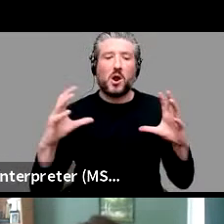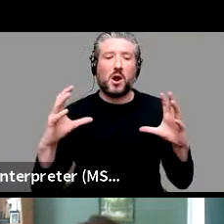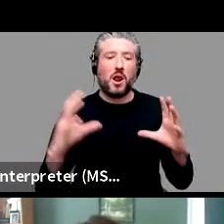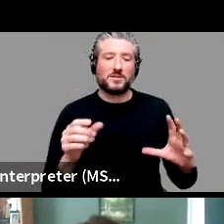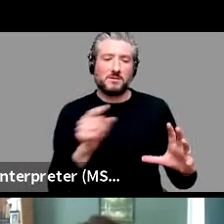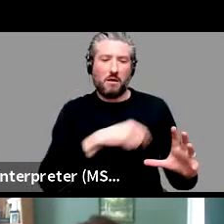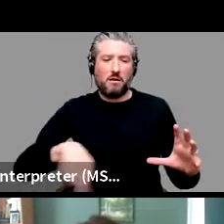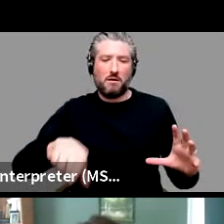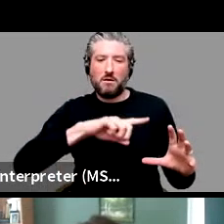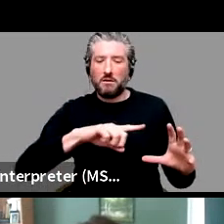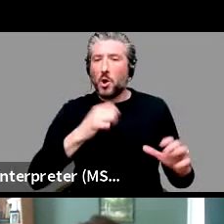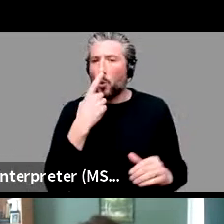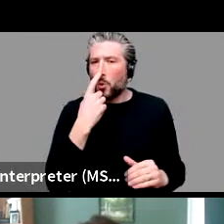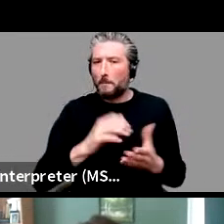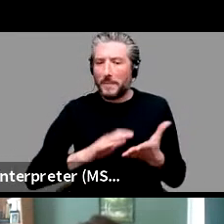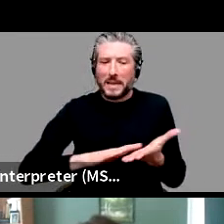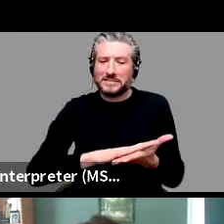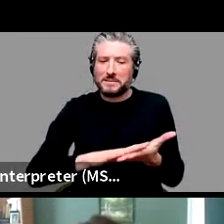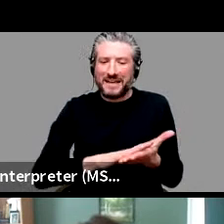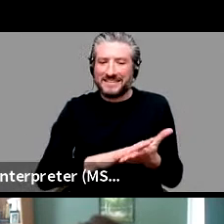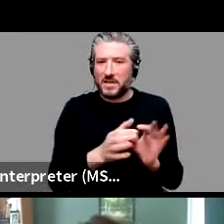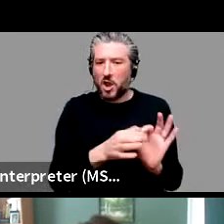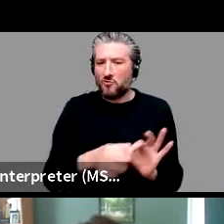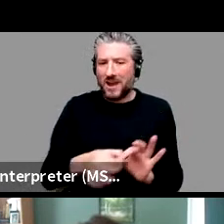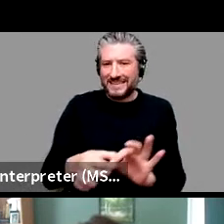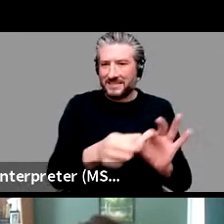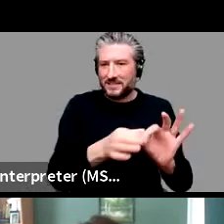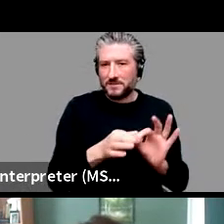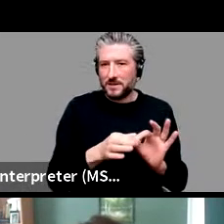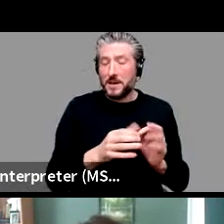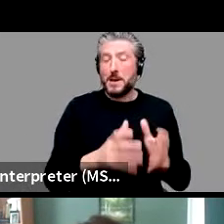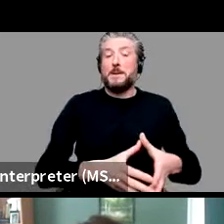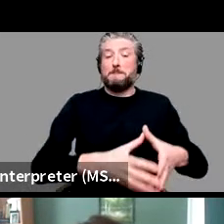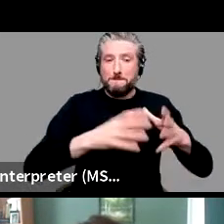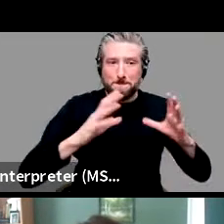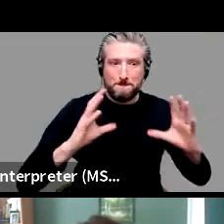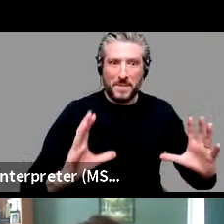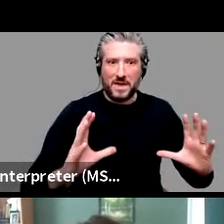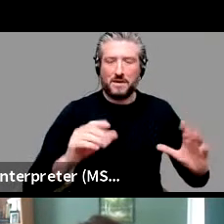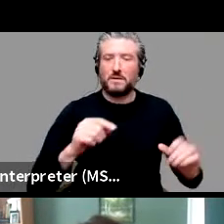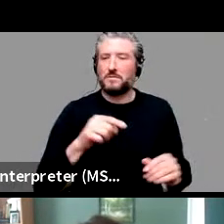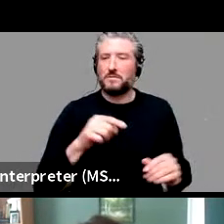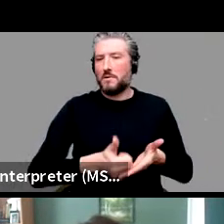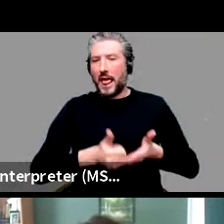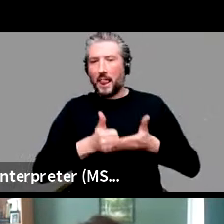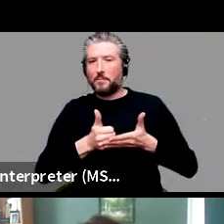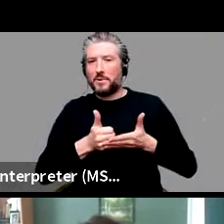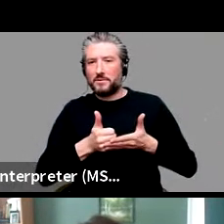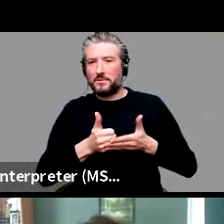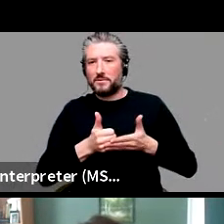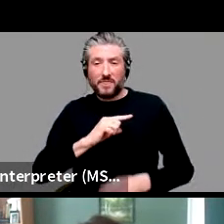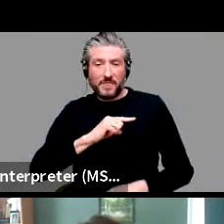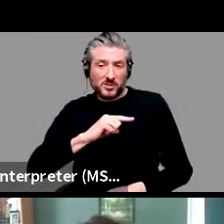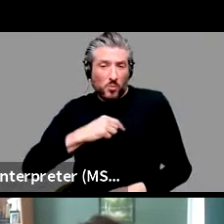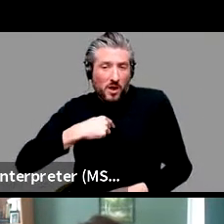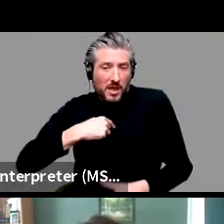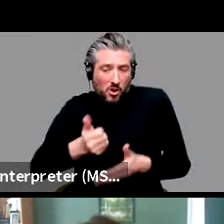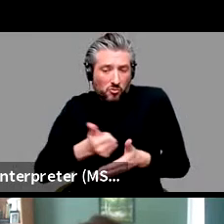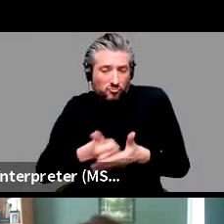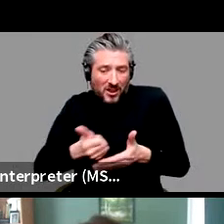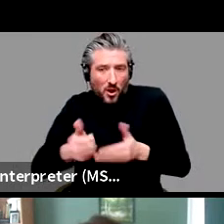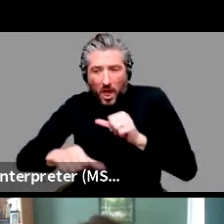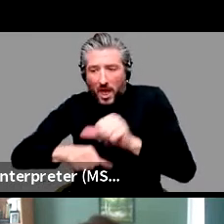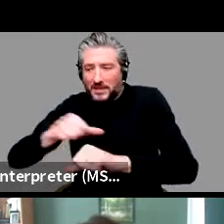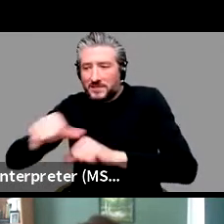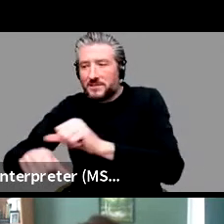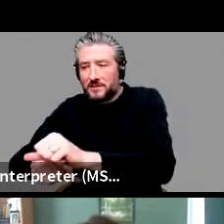going to do the same thing with it, then having a big cluster is helpful. And that's why we regularize. And then why do we irregularize? That's because